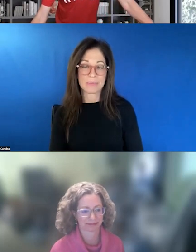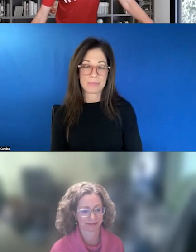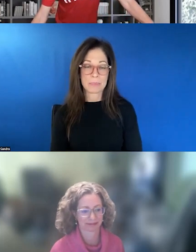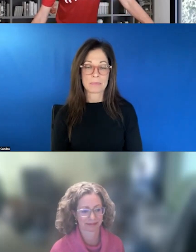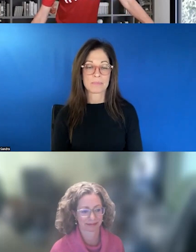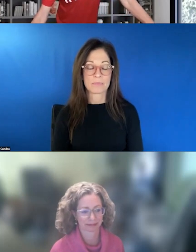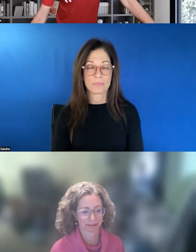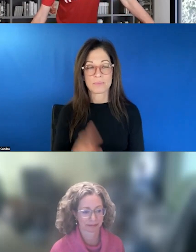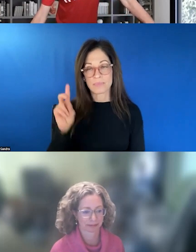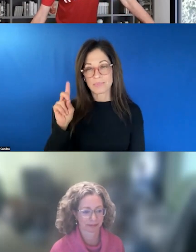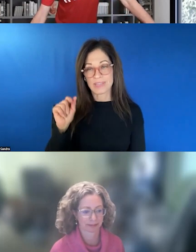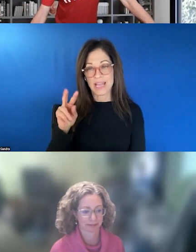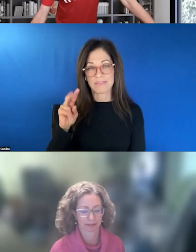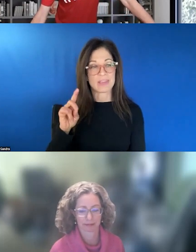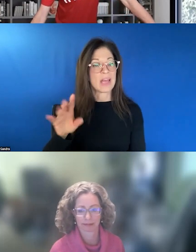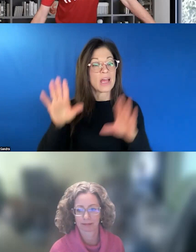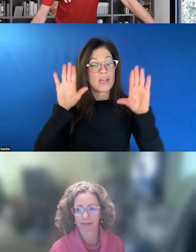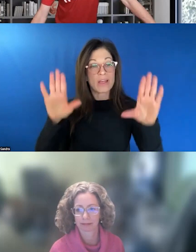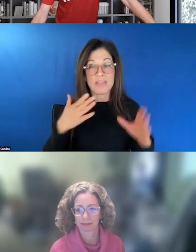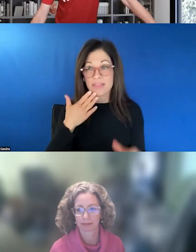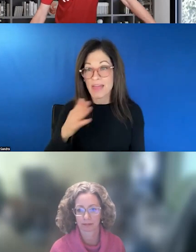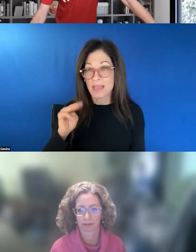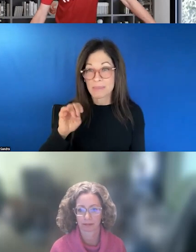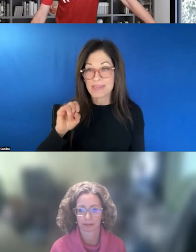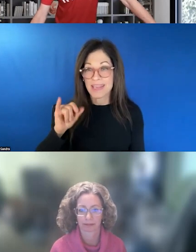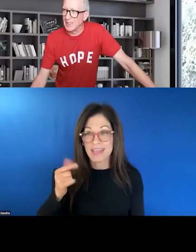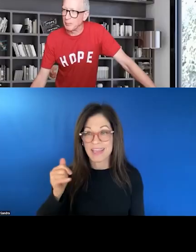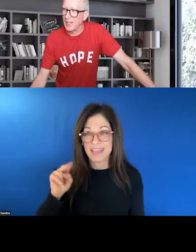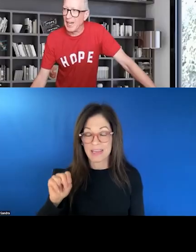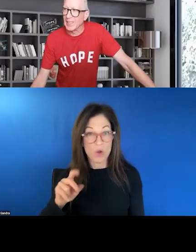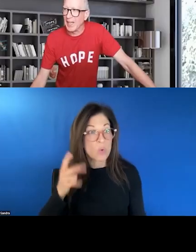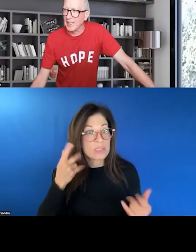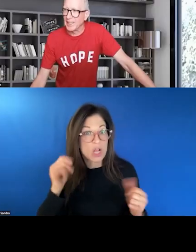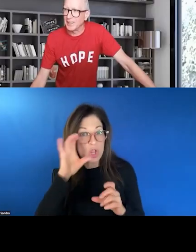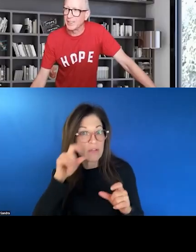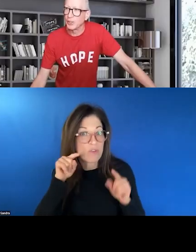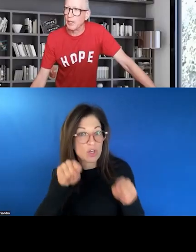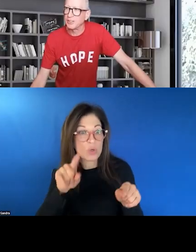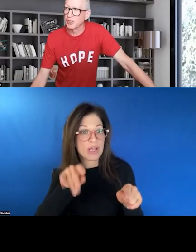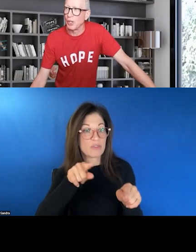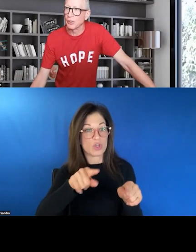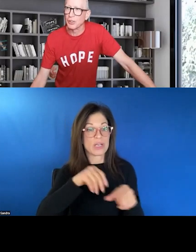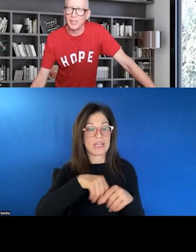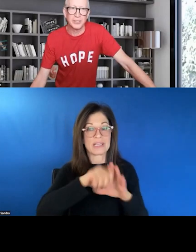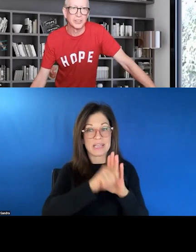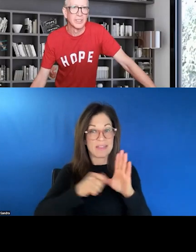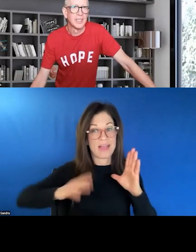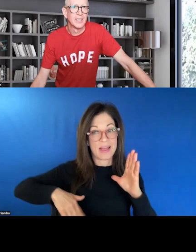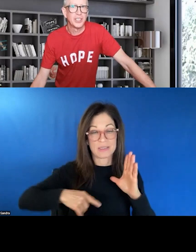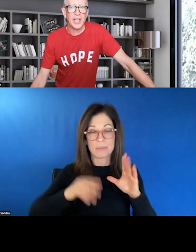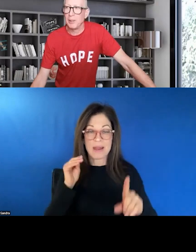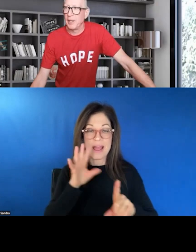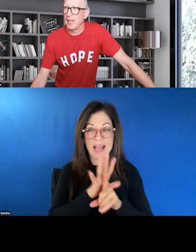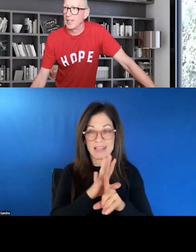Terrific, Megan. Thanks so much. We're still looking for you if you're in a state that hasn't been highlighted in Crisis Talk or Crisis